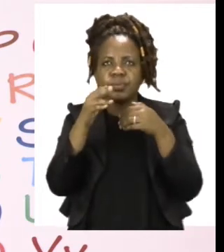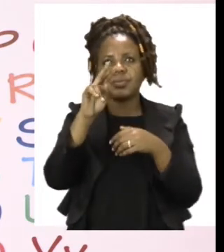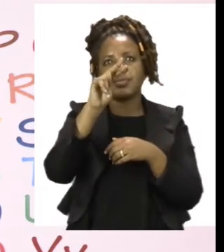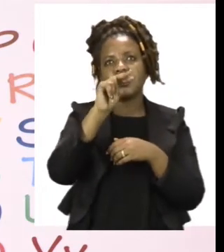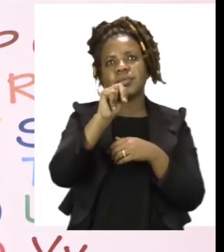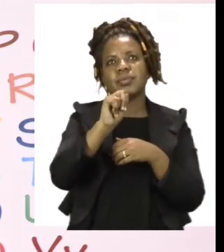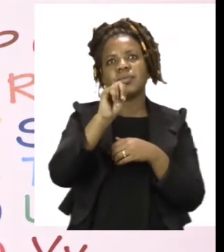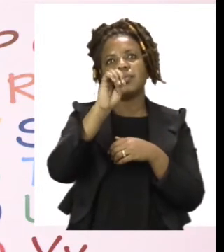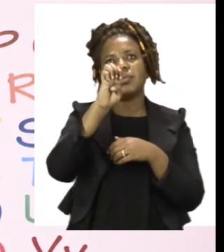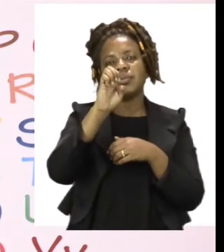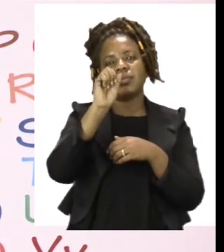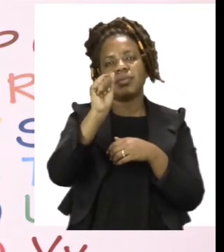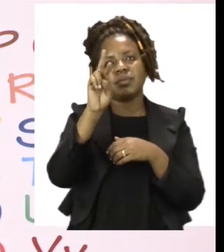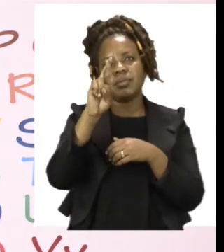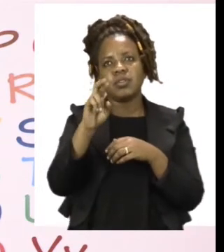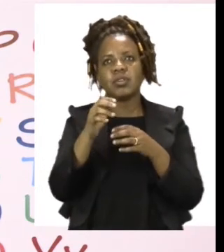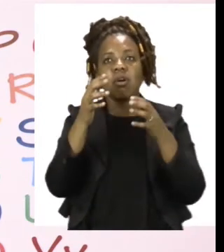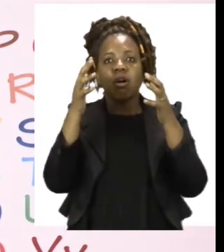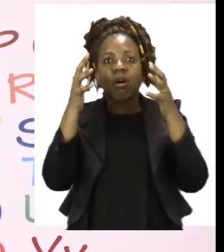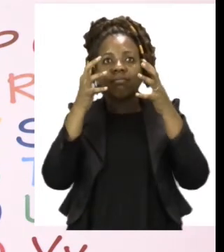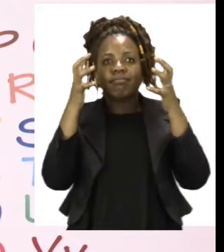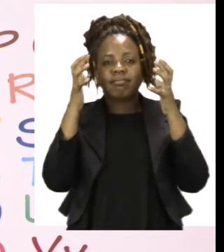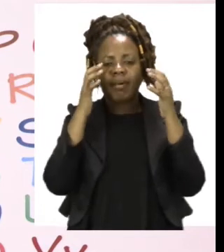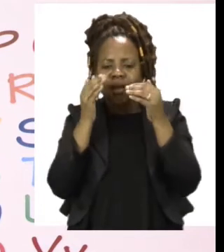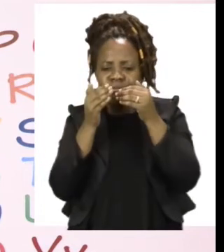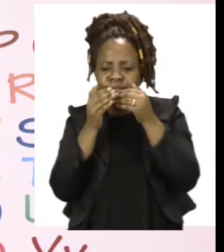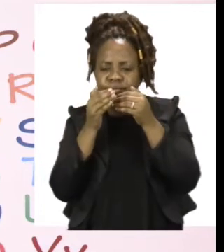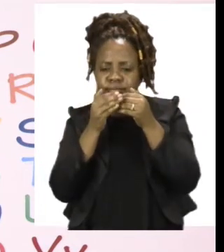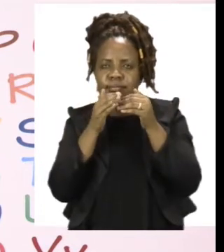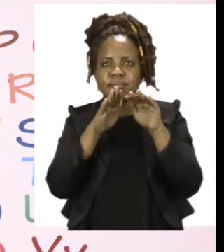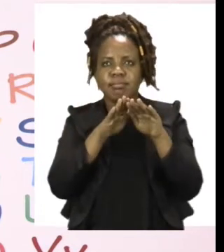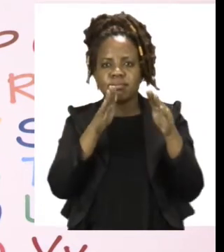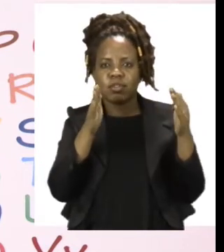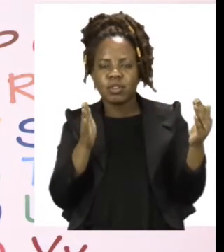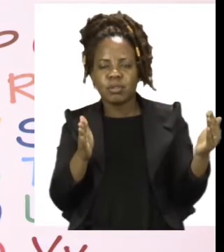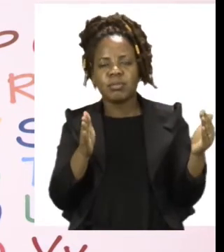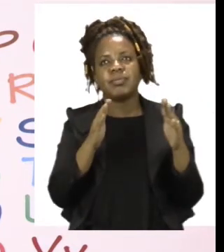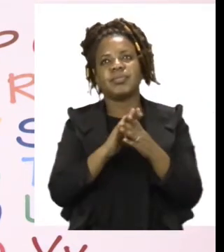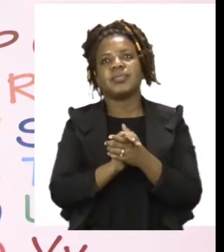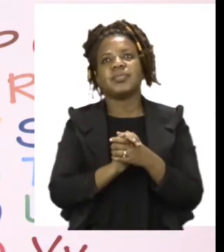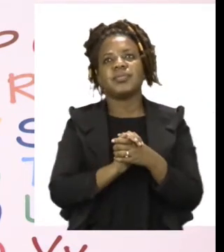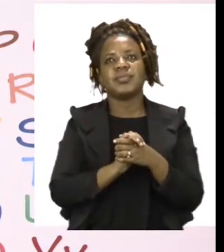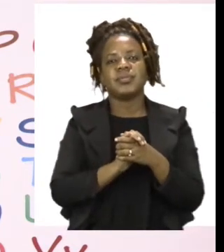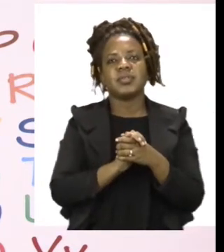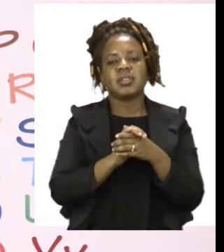is near the table. near the table.